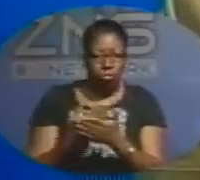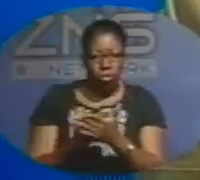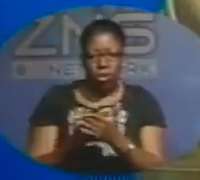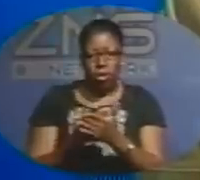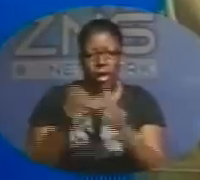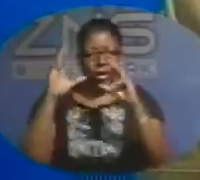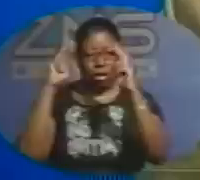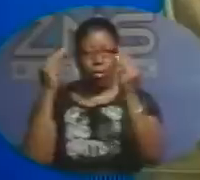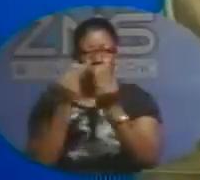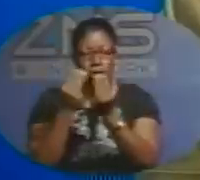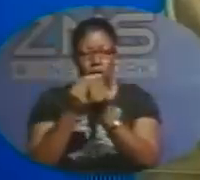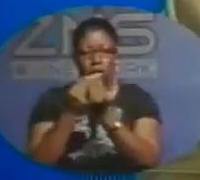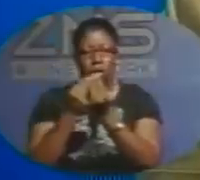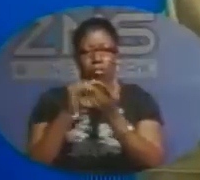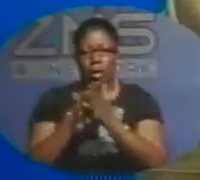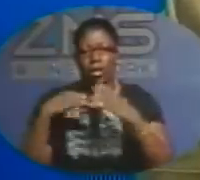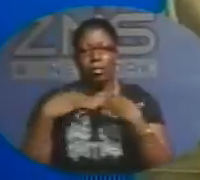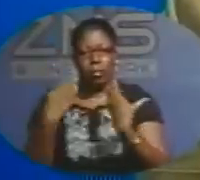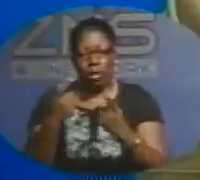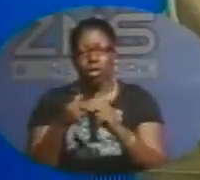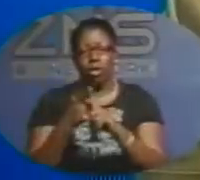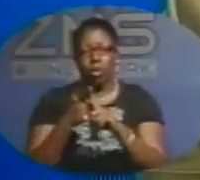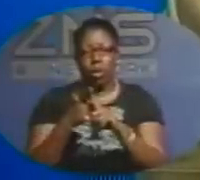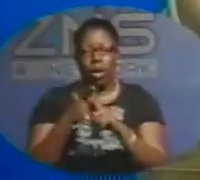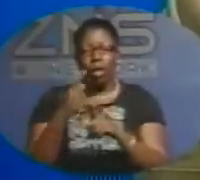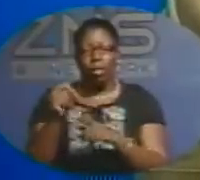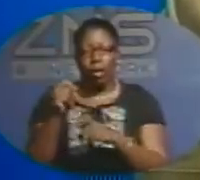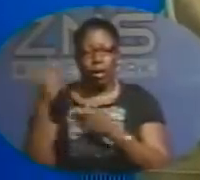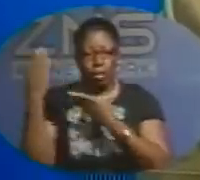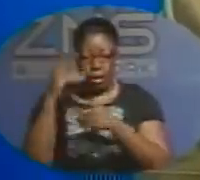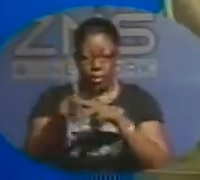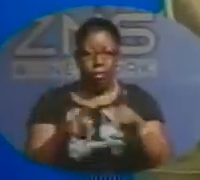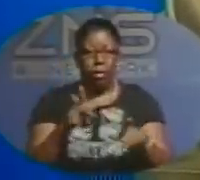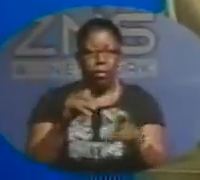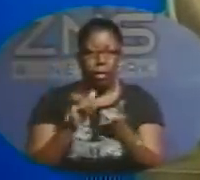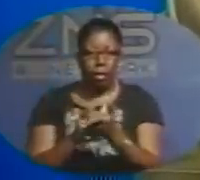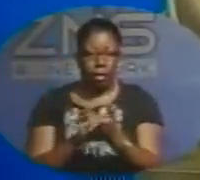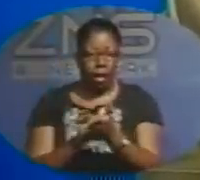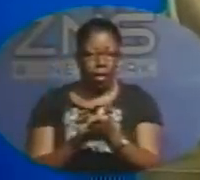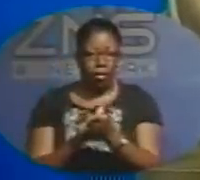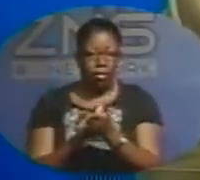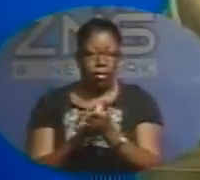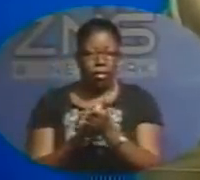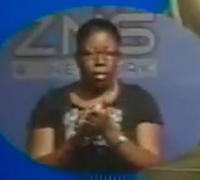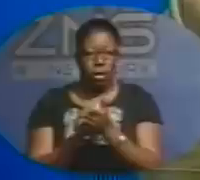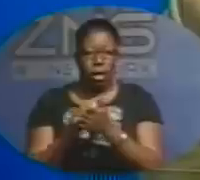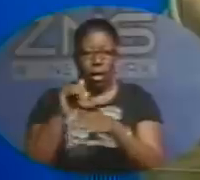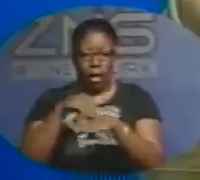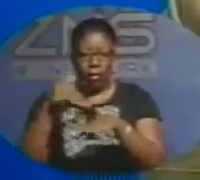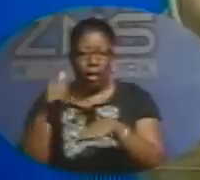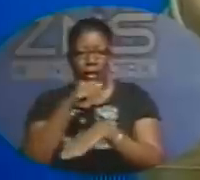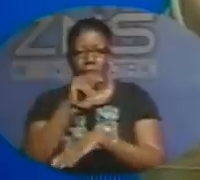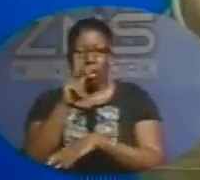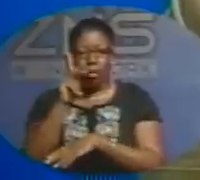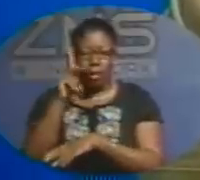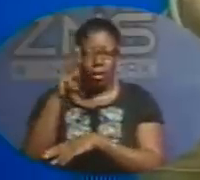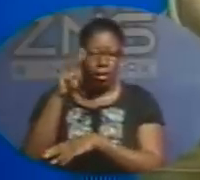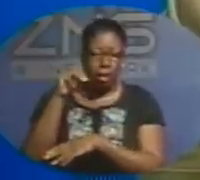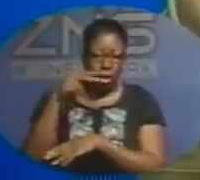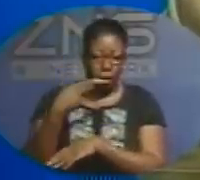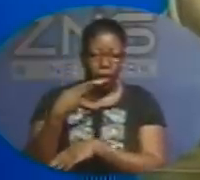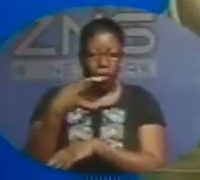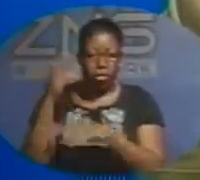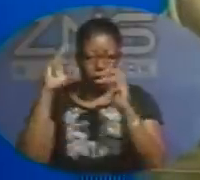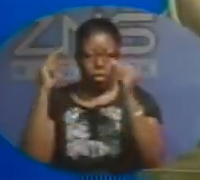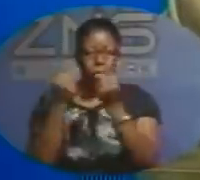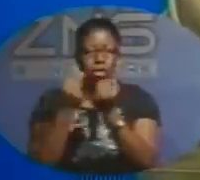has committed to the Bahamian public and to our colleagues at the Princess Margaret Hospital, the Commissioner took